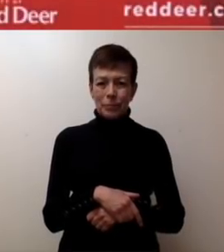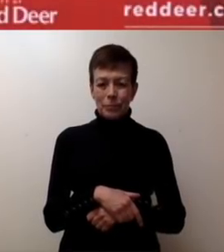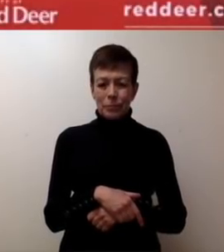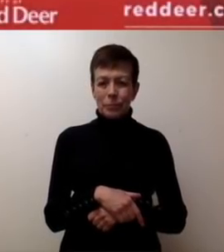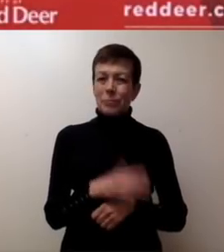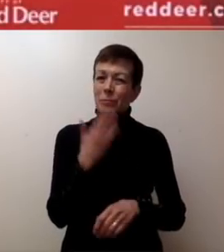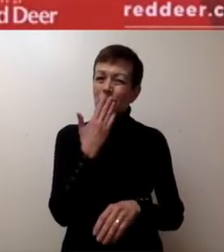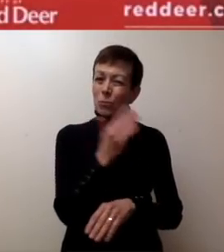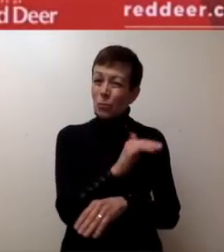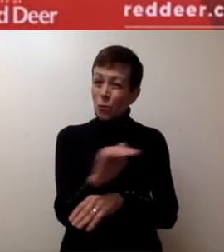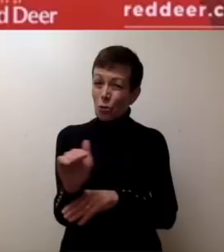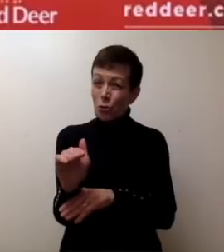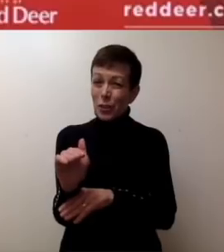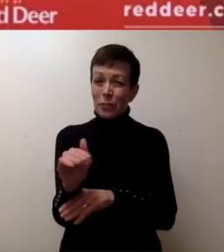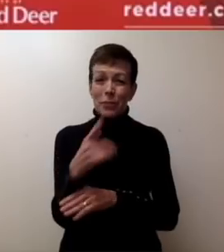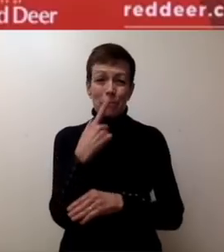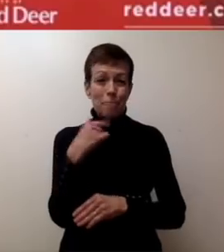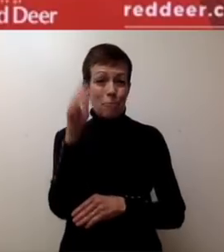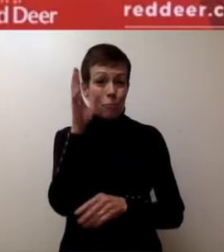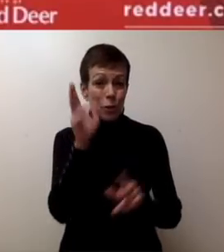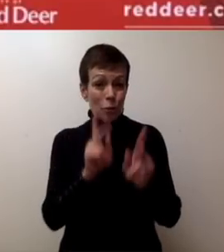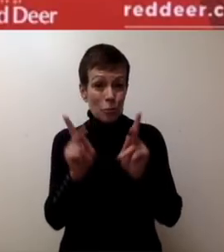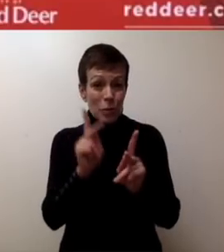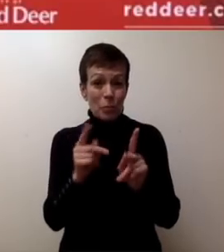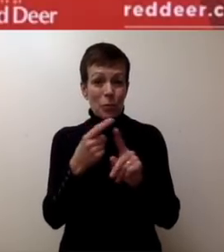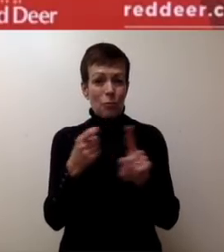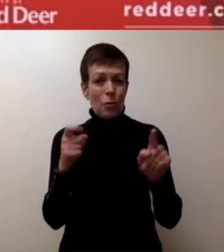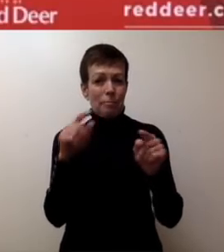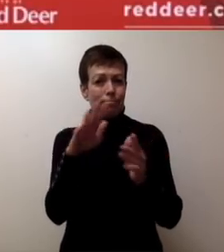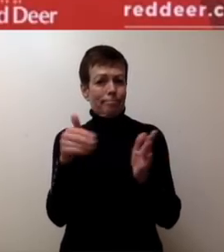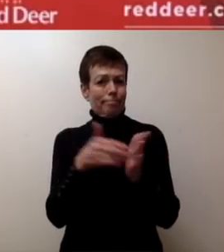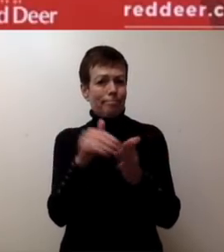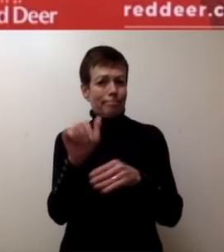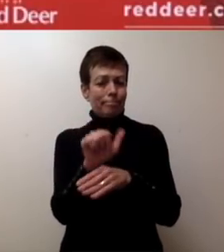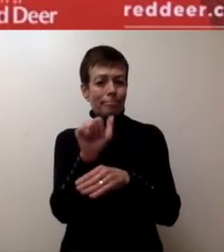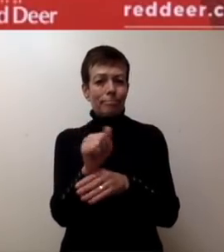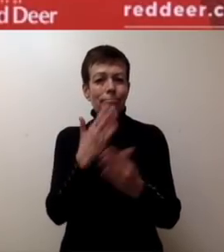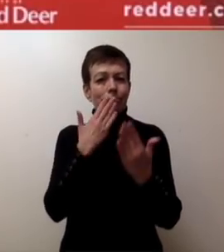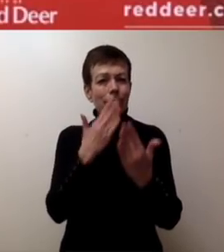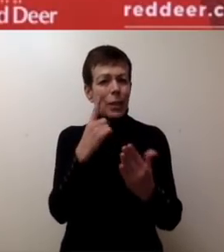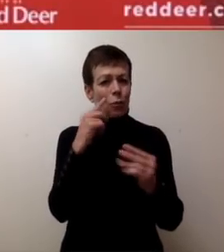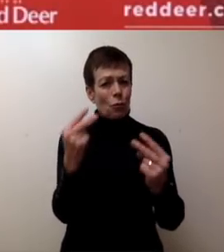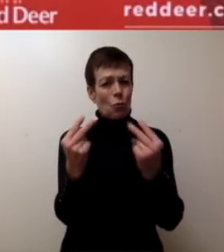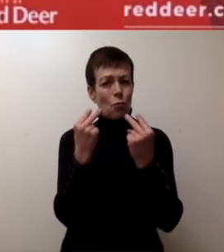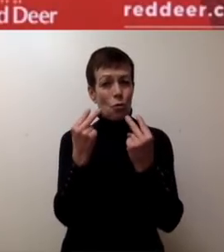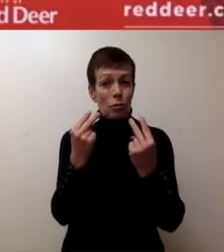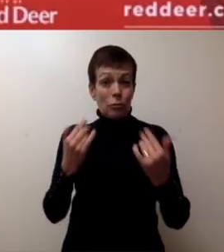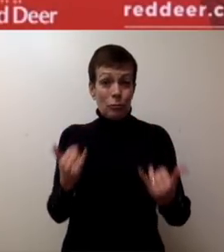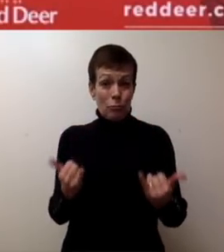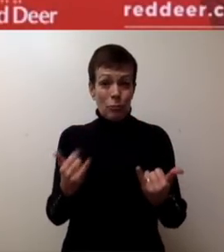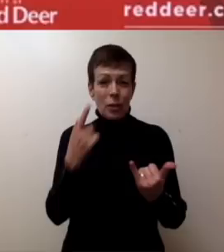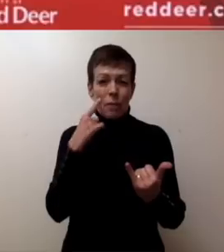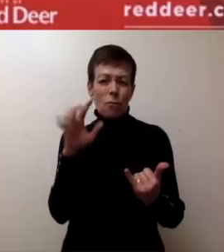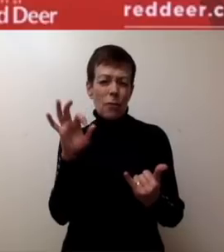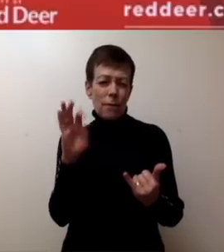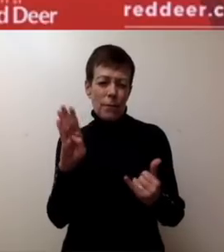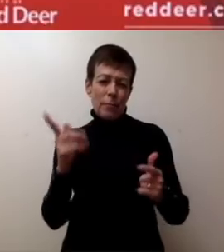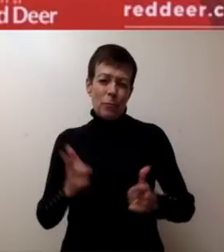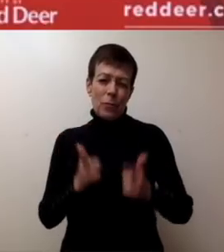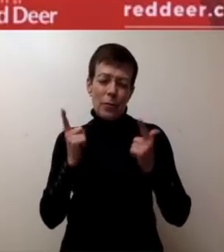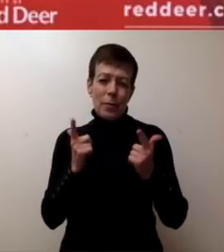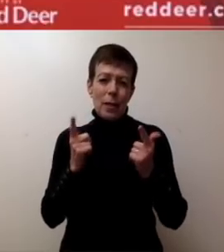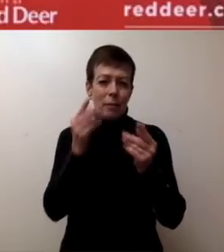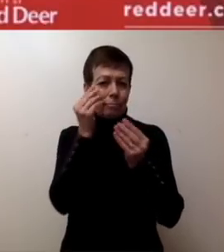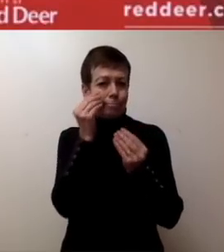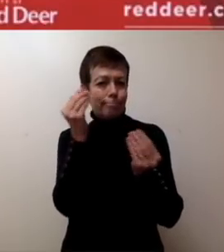Good evening, my fellow Red Deerians and Central Albertans. Thank you for joining us today for this Facebook Live conference